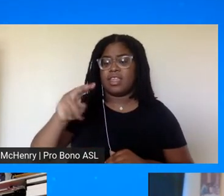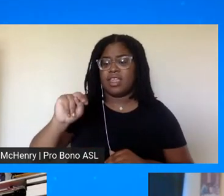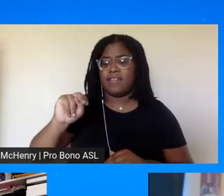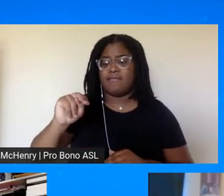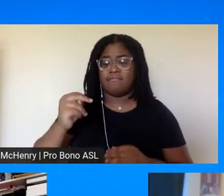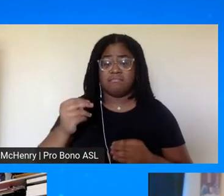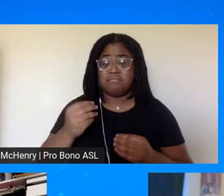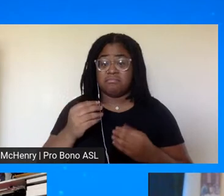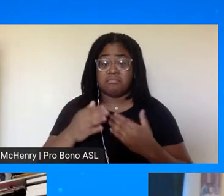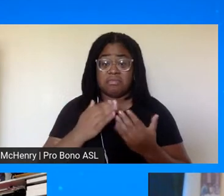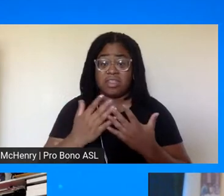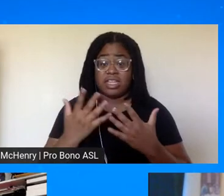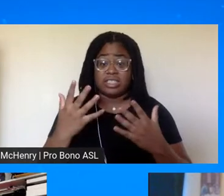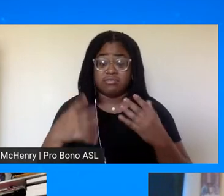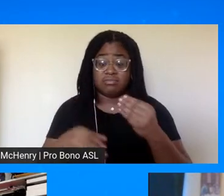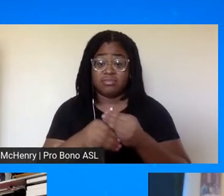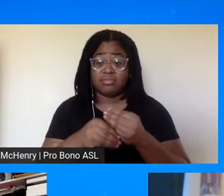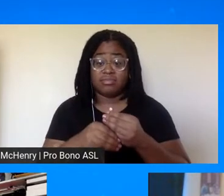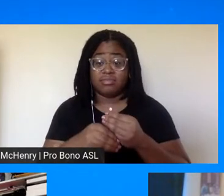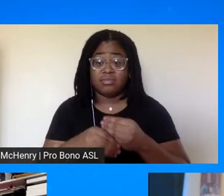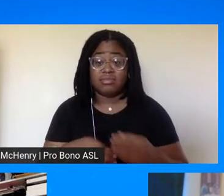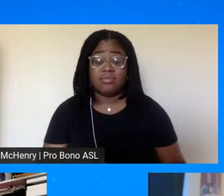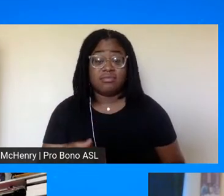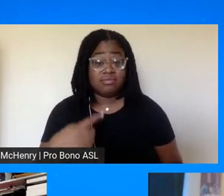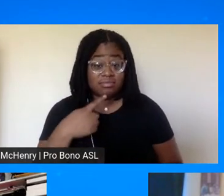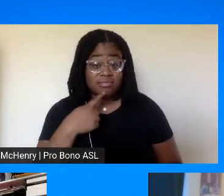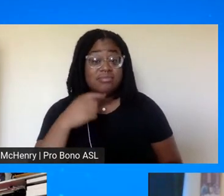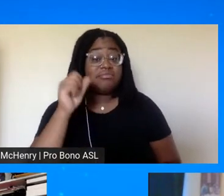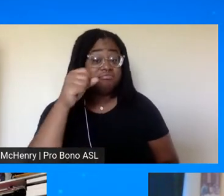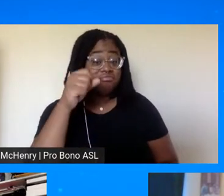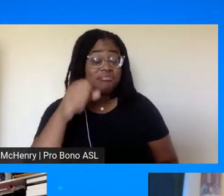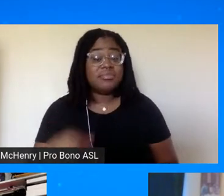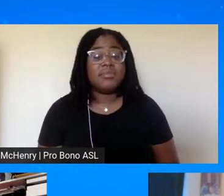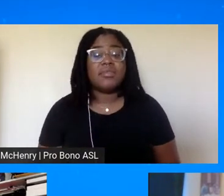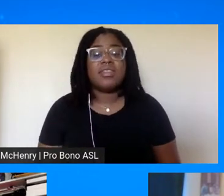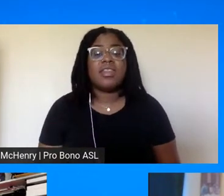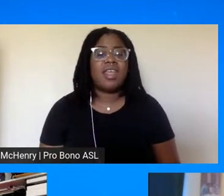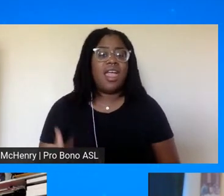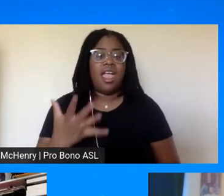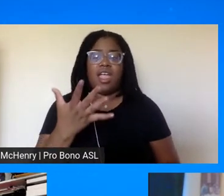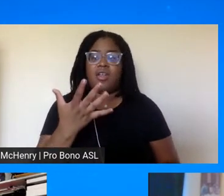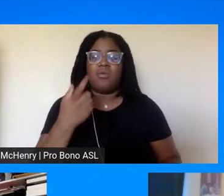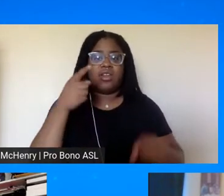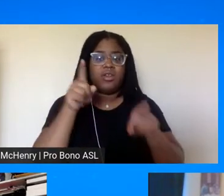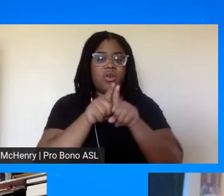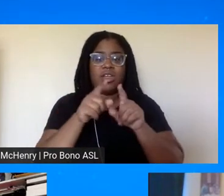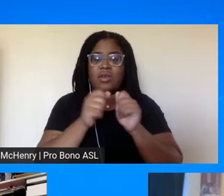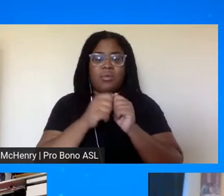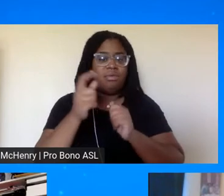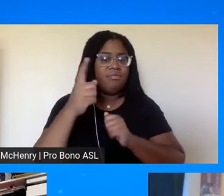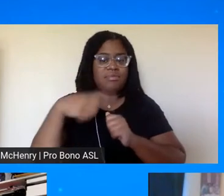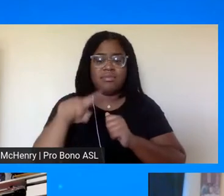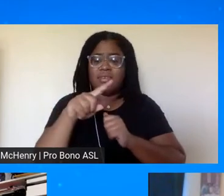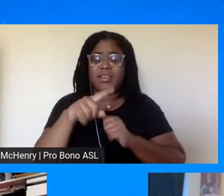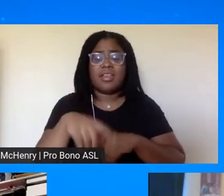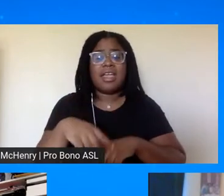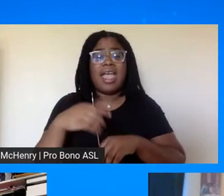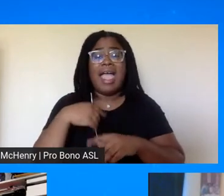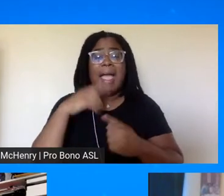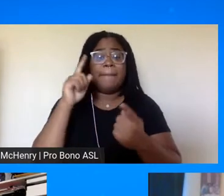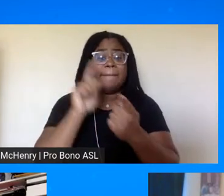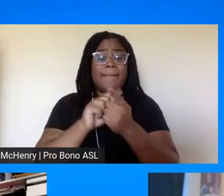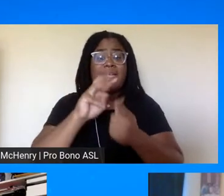yes i wouldn't be remiss if i didn't um echo what's been said about mrs coretta scott king i met her in 81